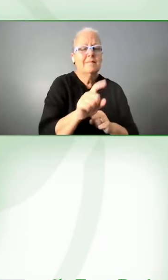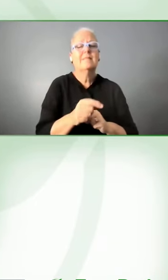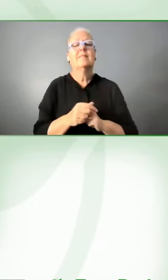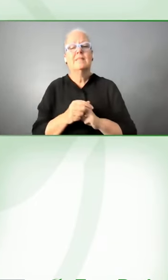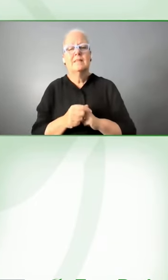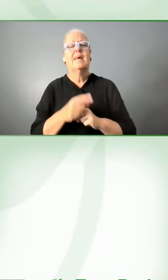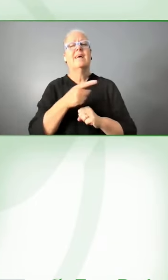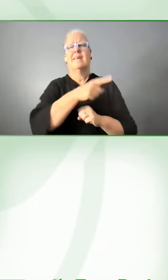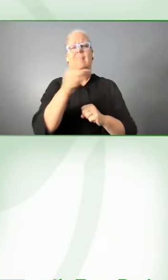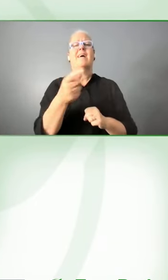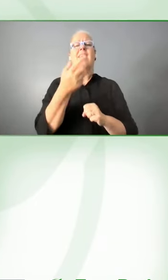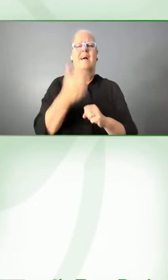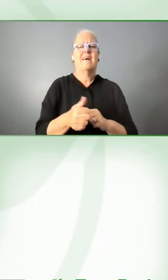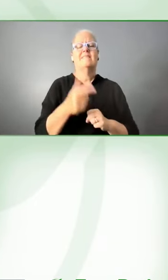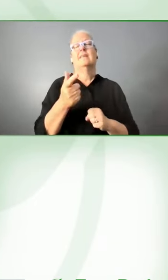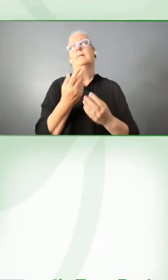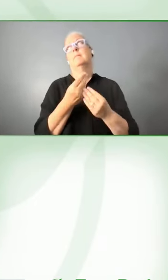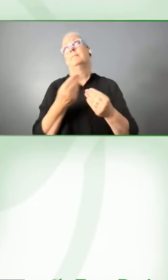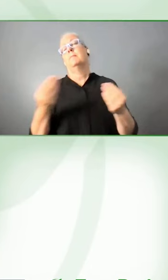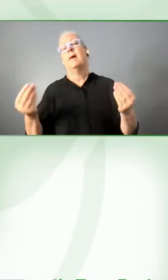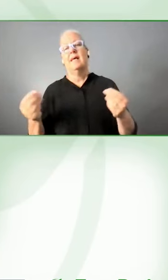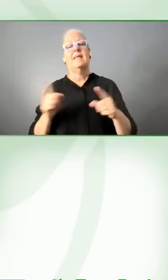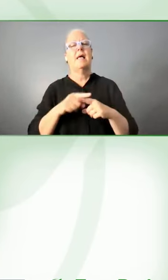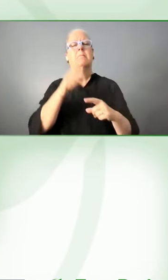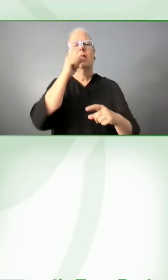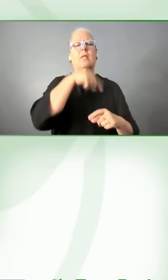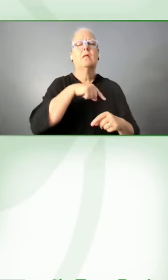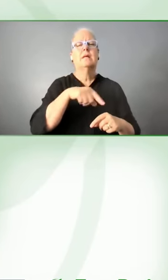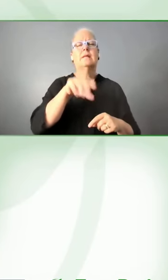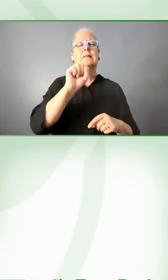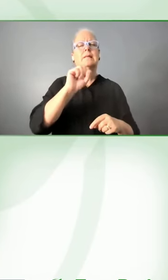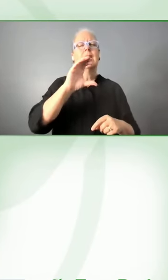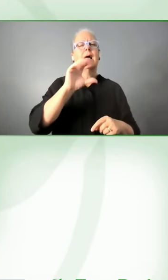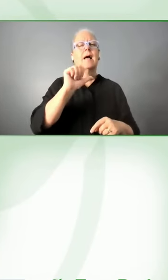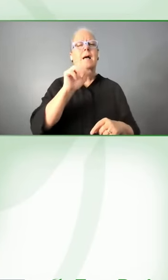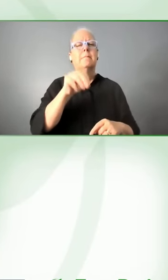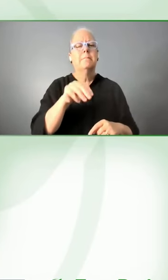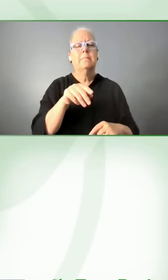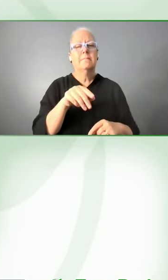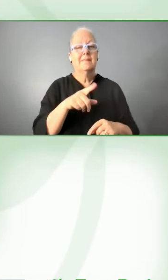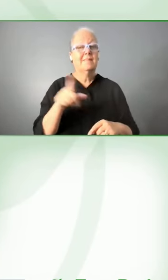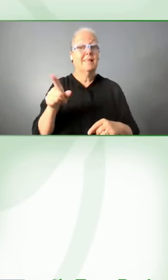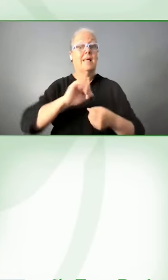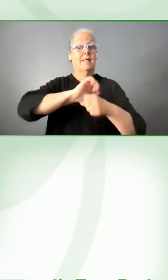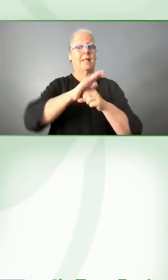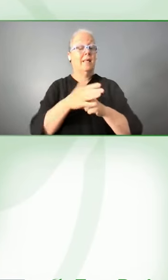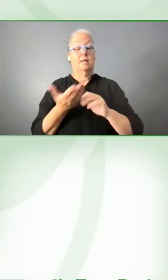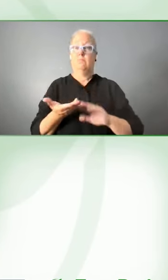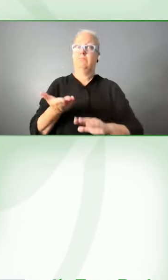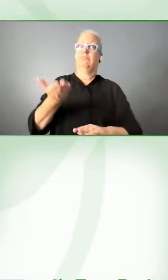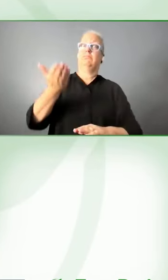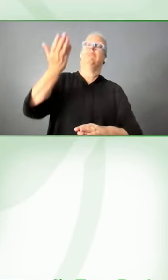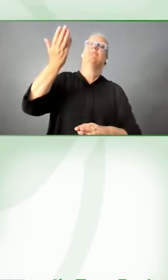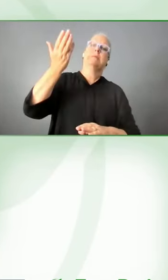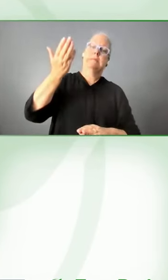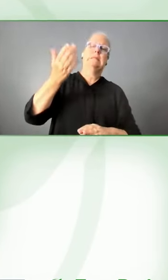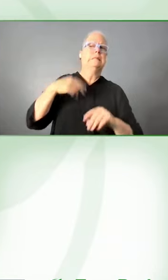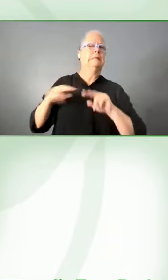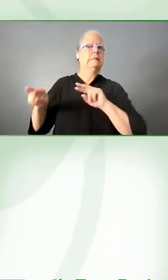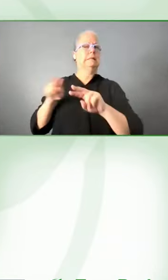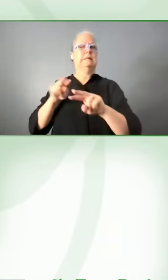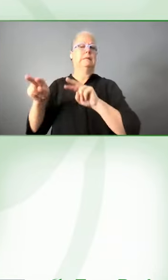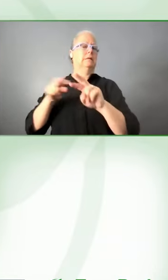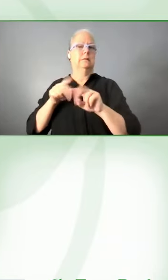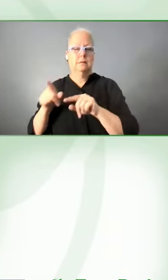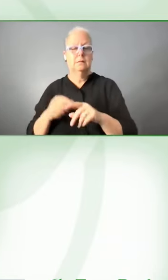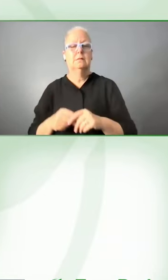are occurring. And that's currently an issue that's obviously been exacerbated since the pandemic. Thank you, Oksana. We might come back to you for a